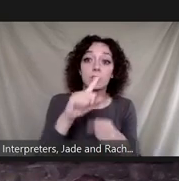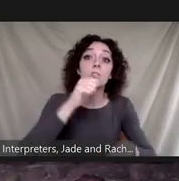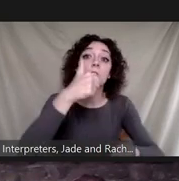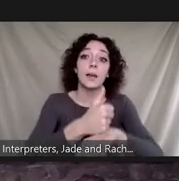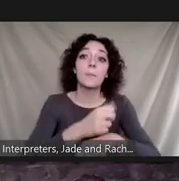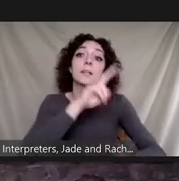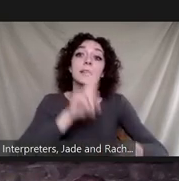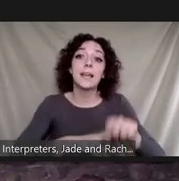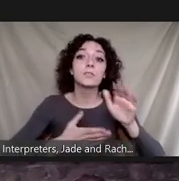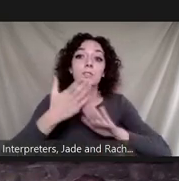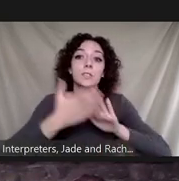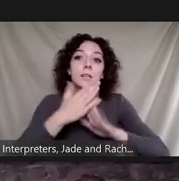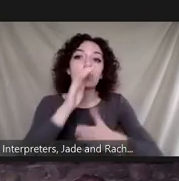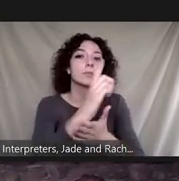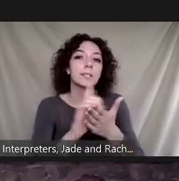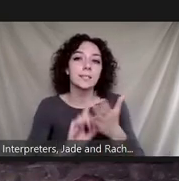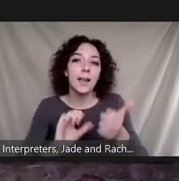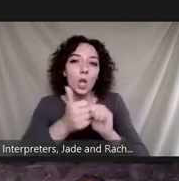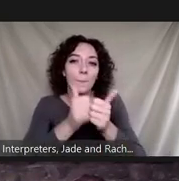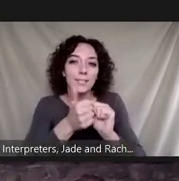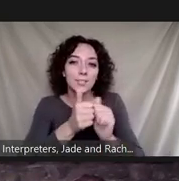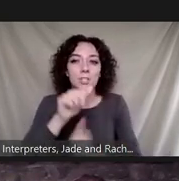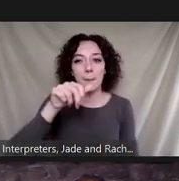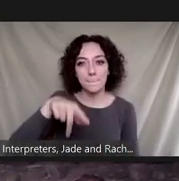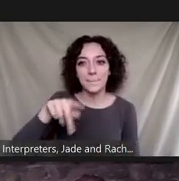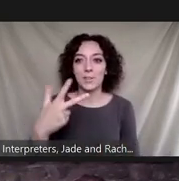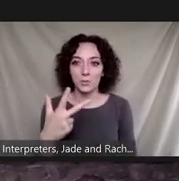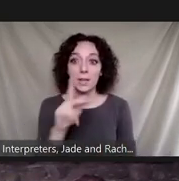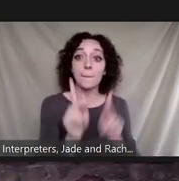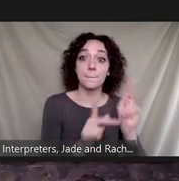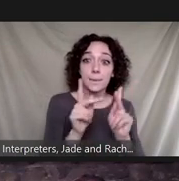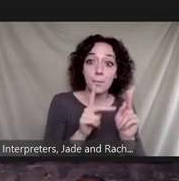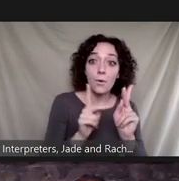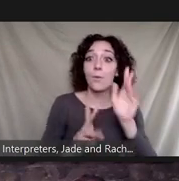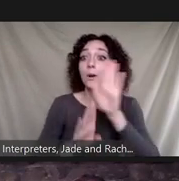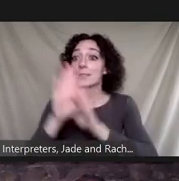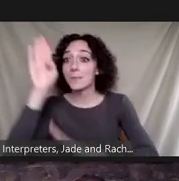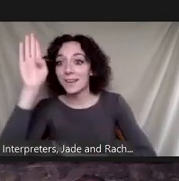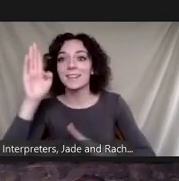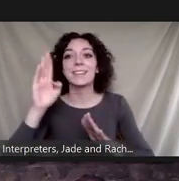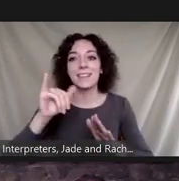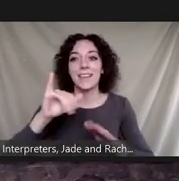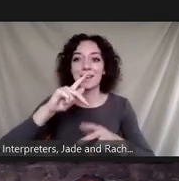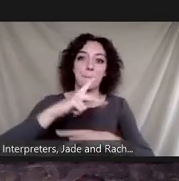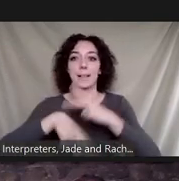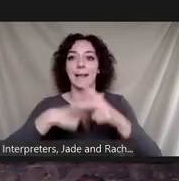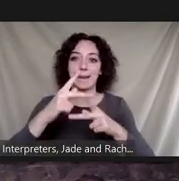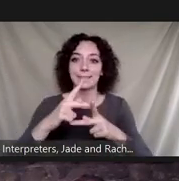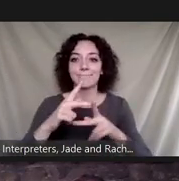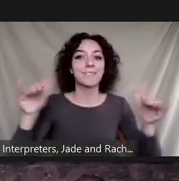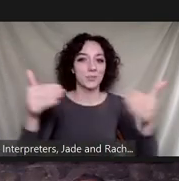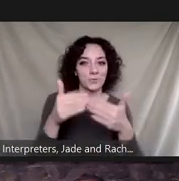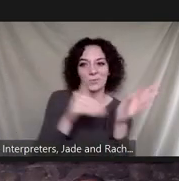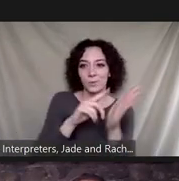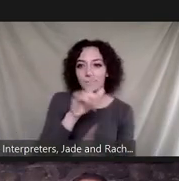sustainable design competition p3 people prosperity and planet so please join me in welcoming dr zimmerman